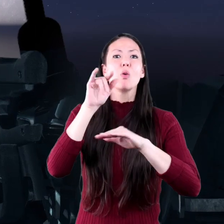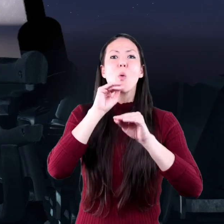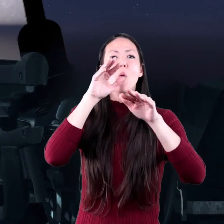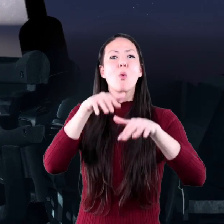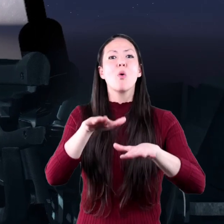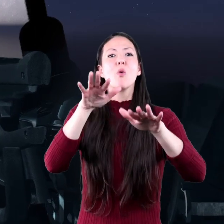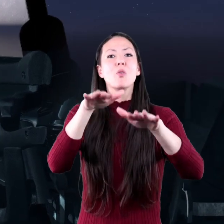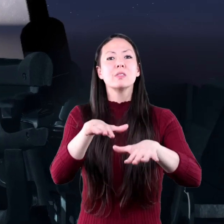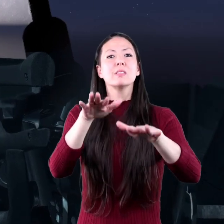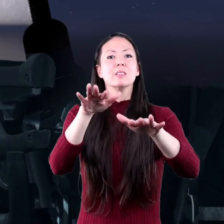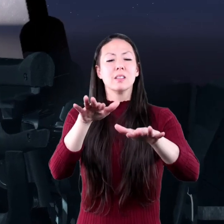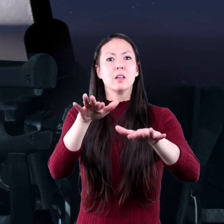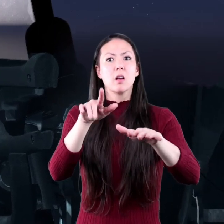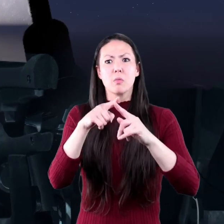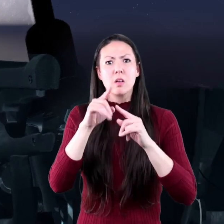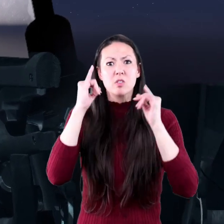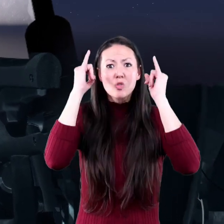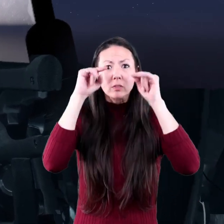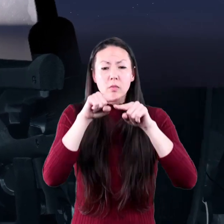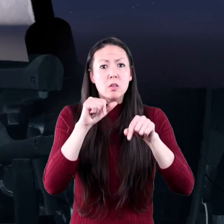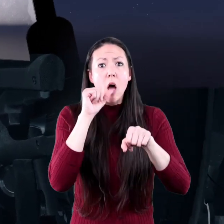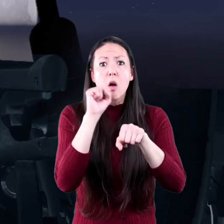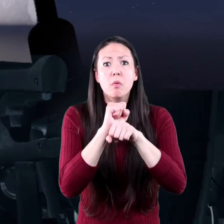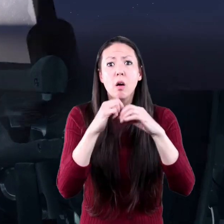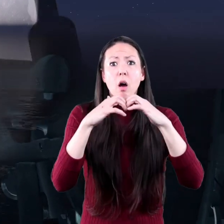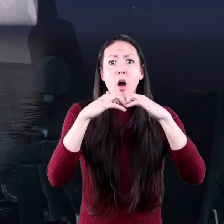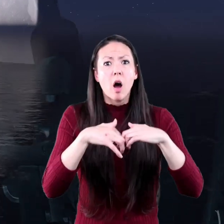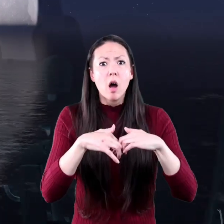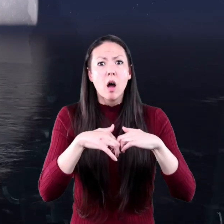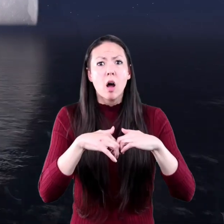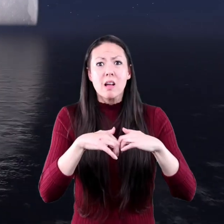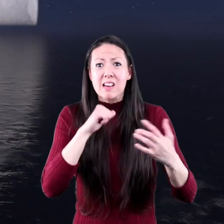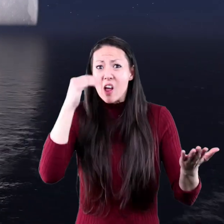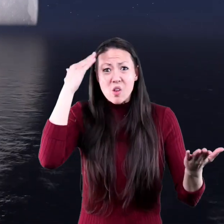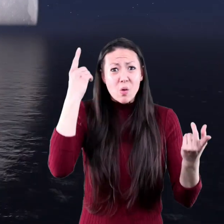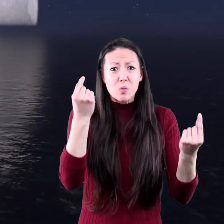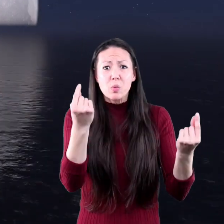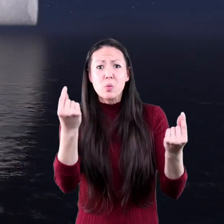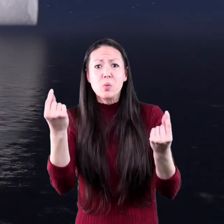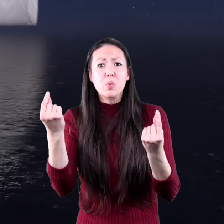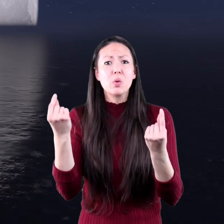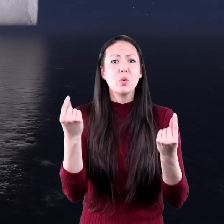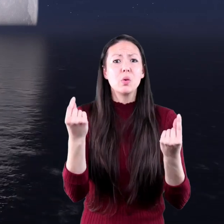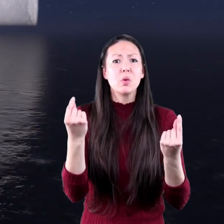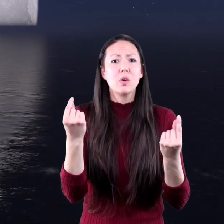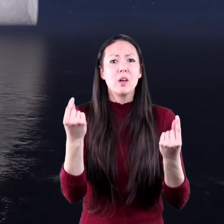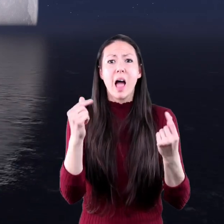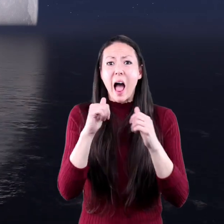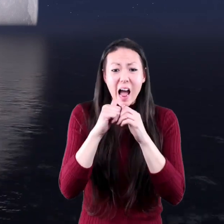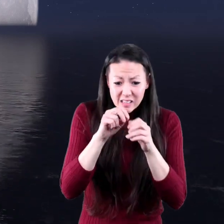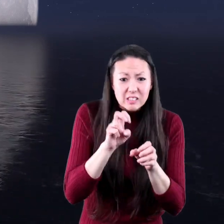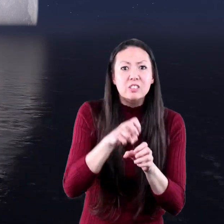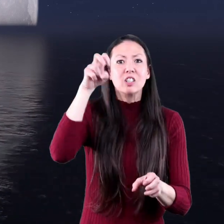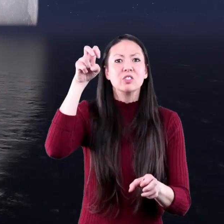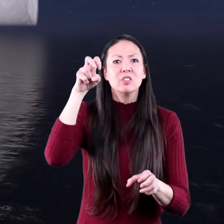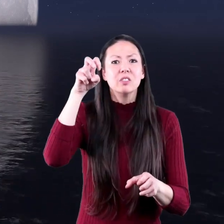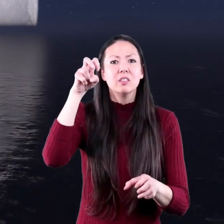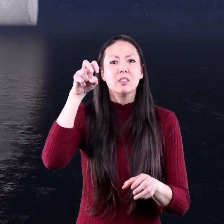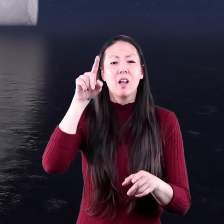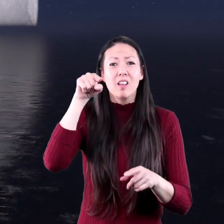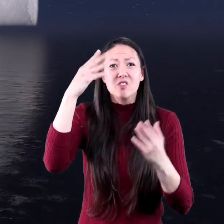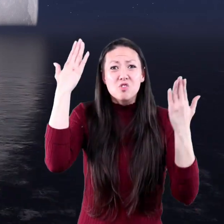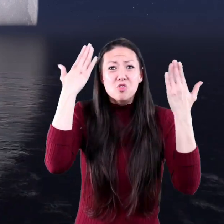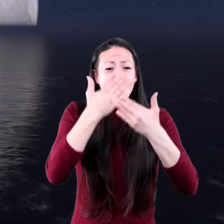his instruments quit working and he didn't know where the aircraft carrier was. He thought he might have to eject from his plane into the deep,